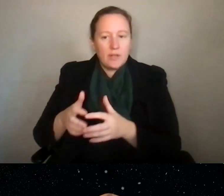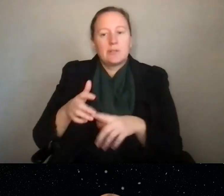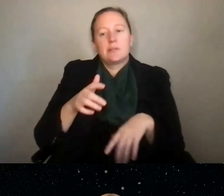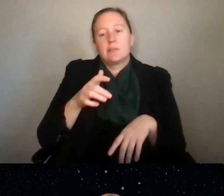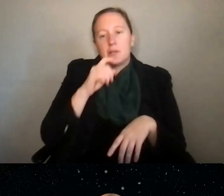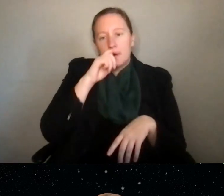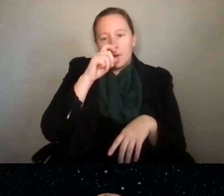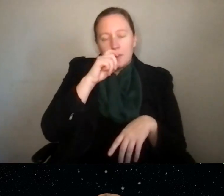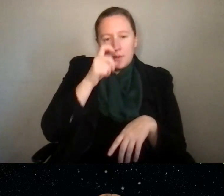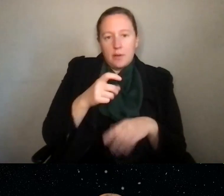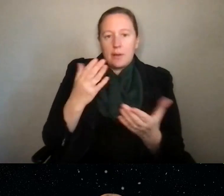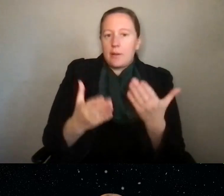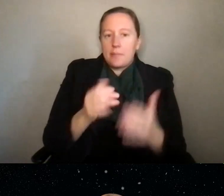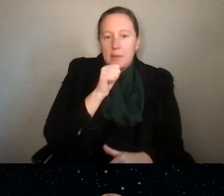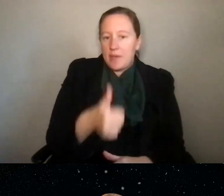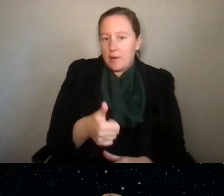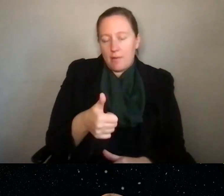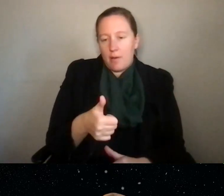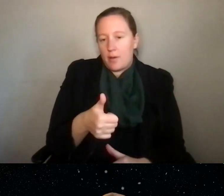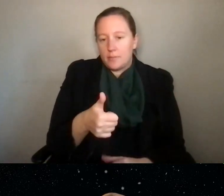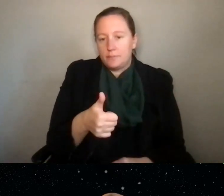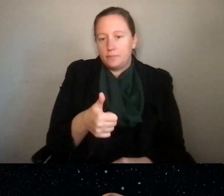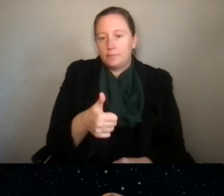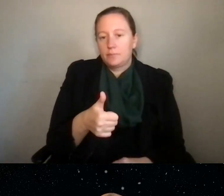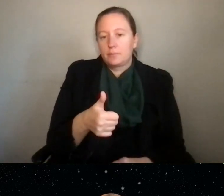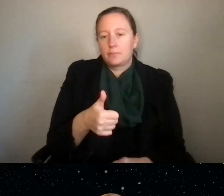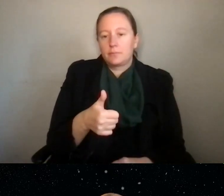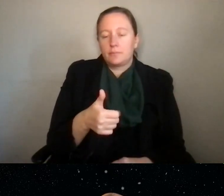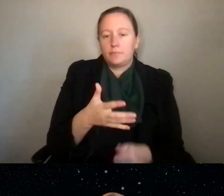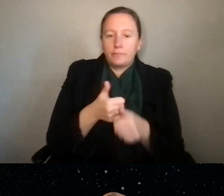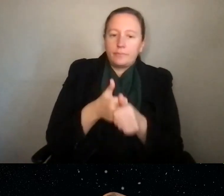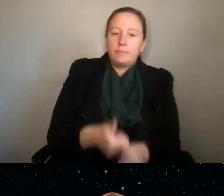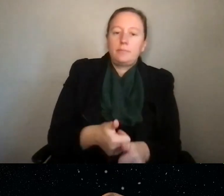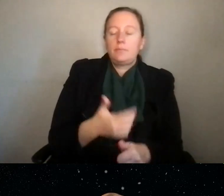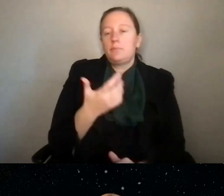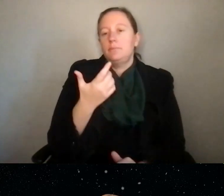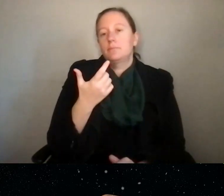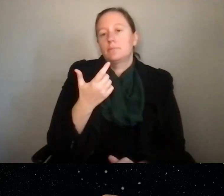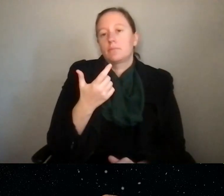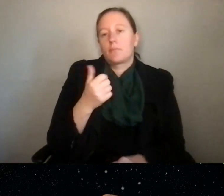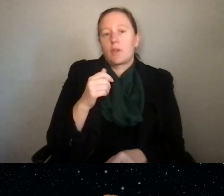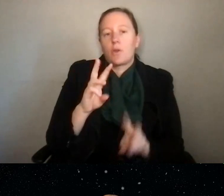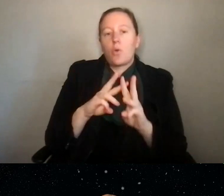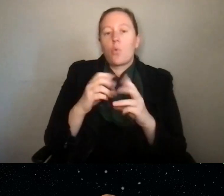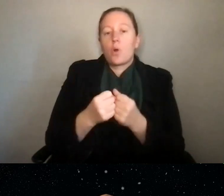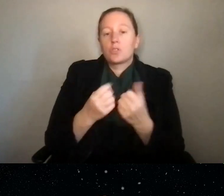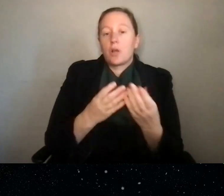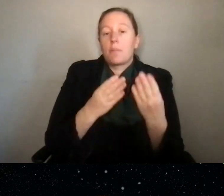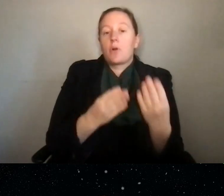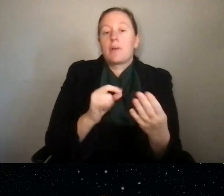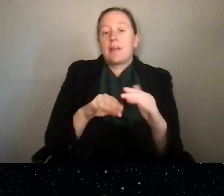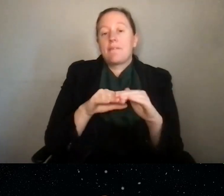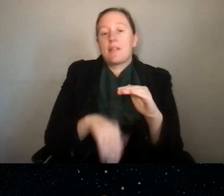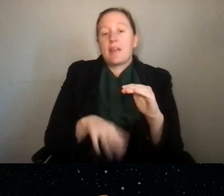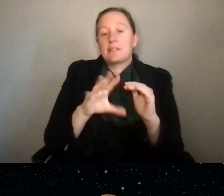that may not, that don't necessarily fall into that. So workshop proposals, if they're less than